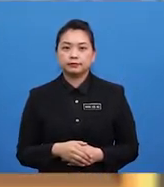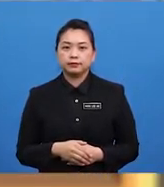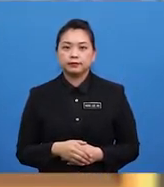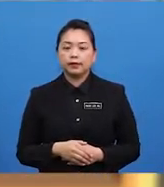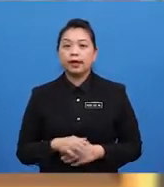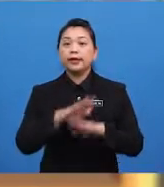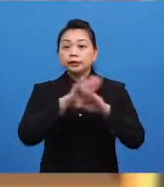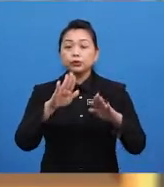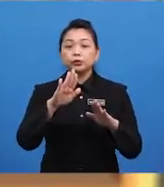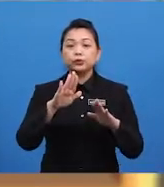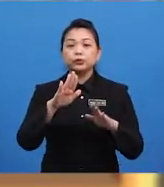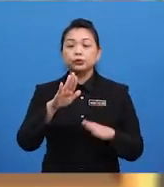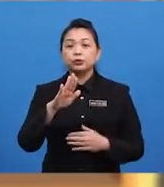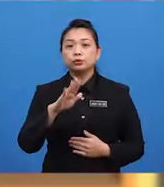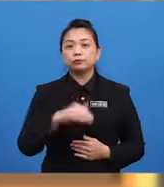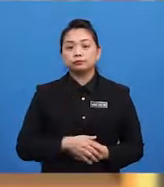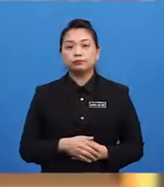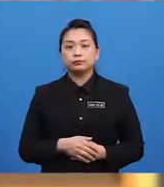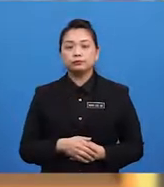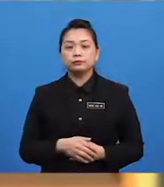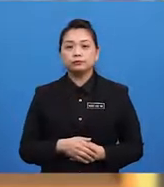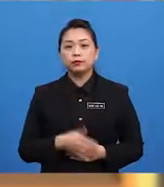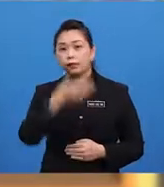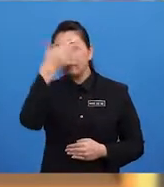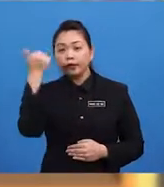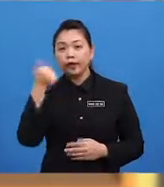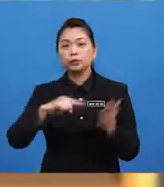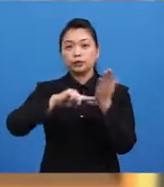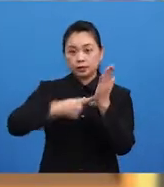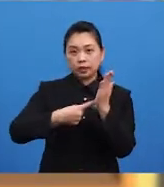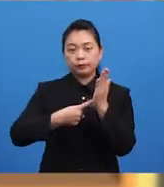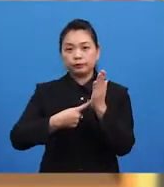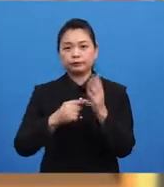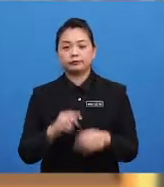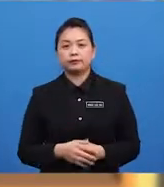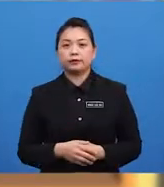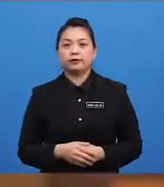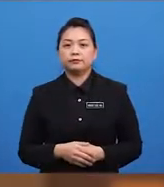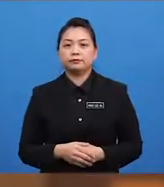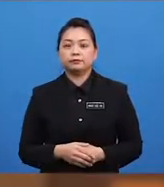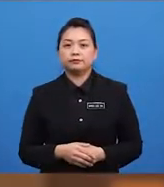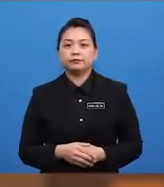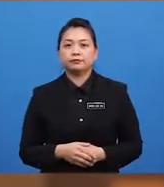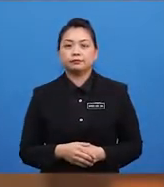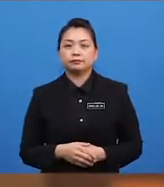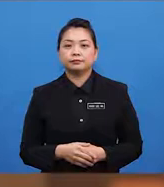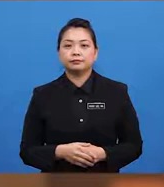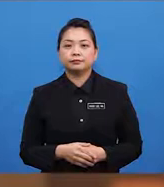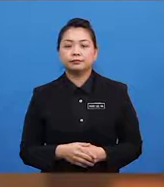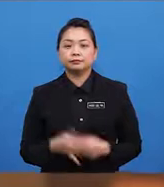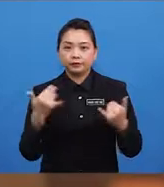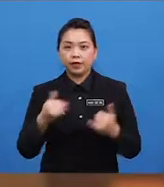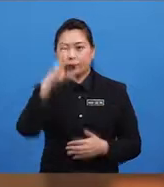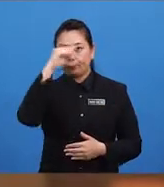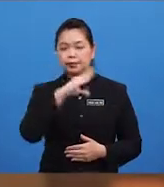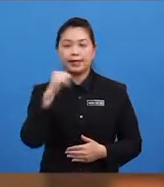And don't forget to start off with a greeting. Yolo, wait. Oh boy. Well, boys and